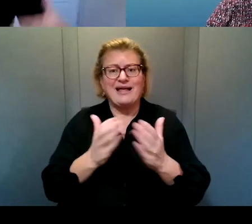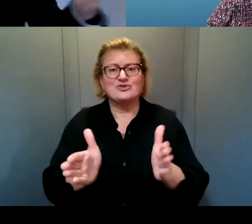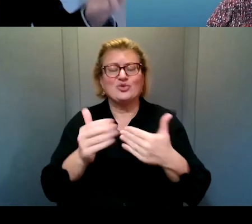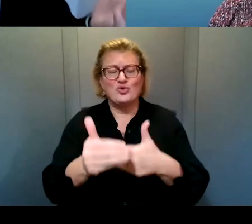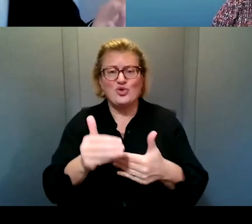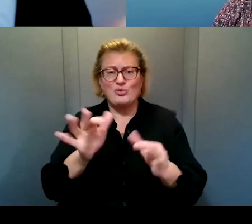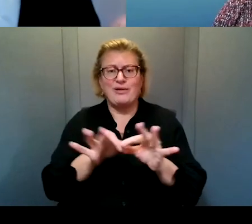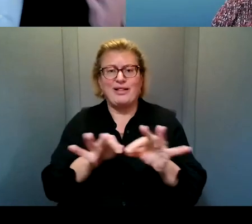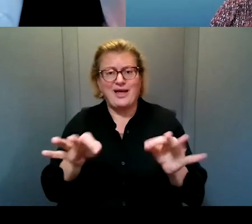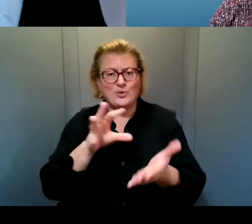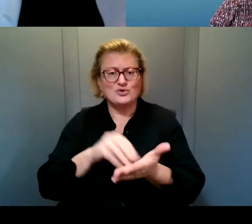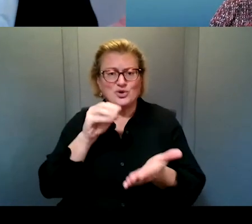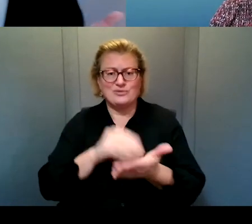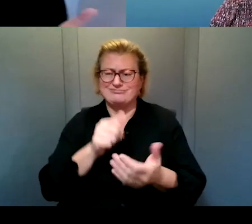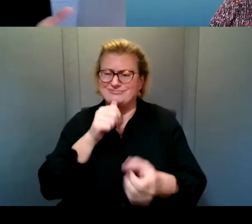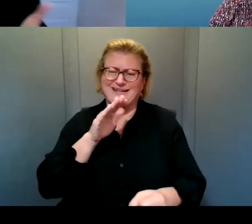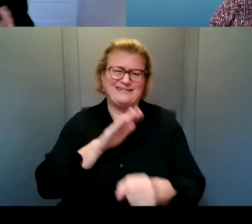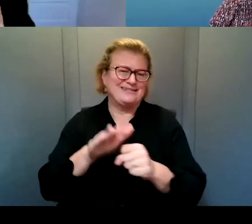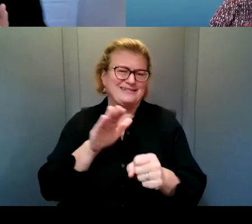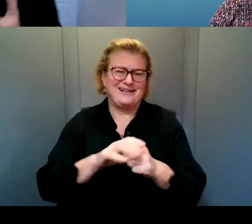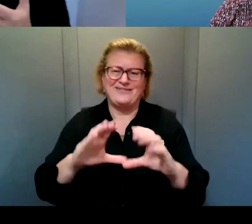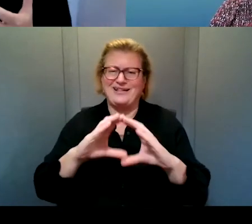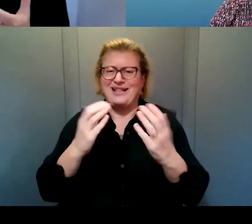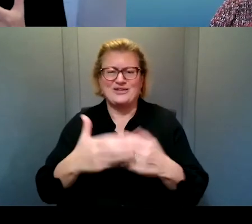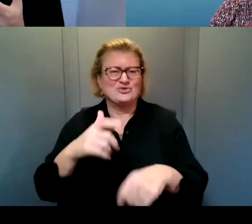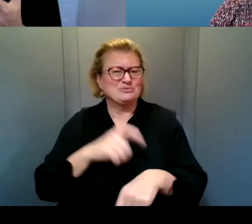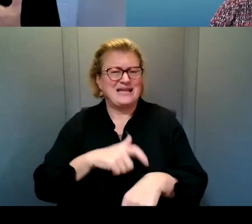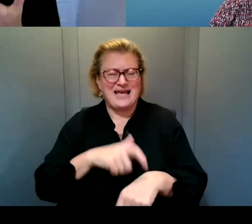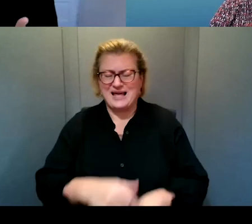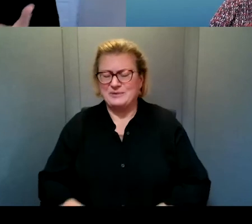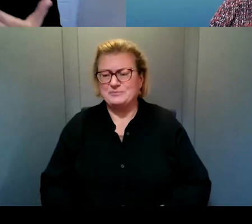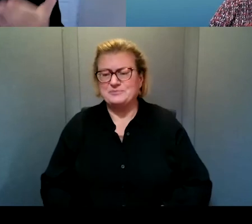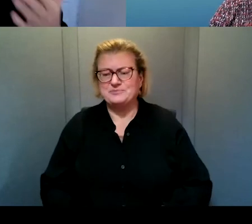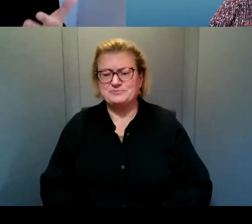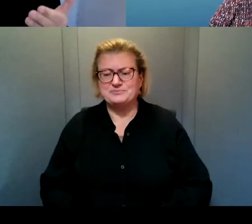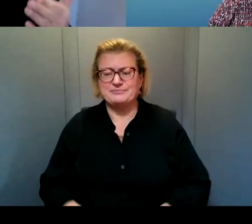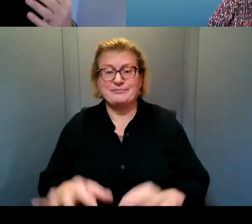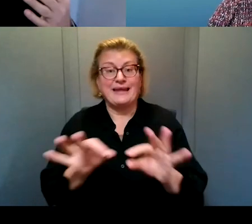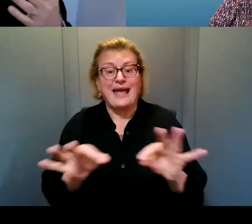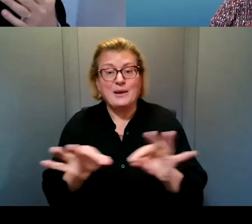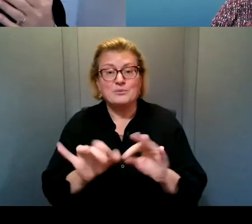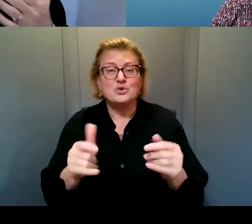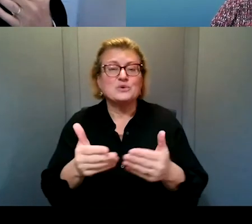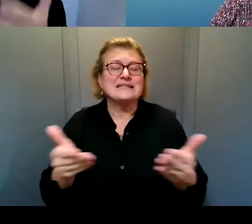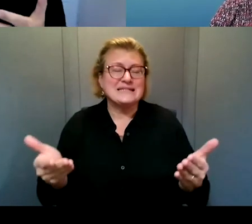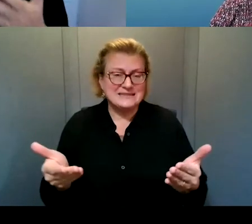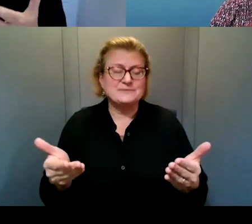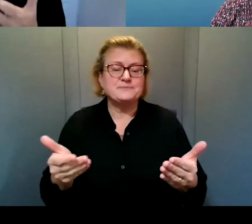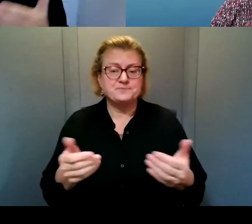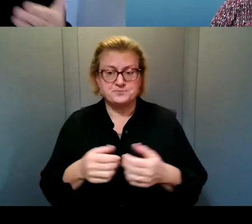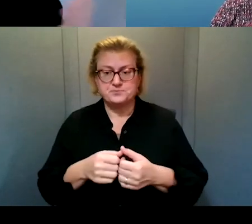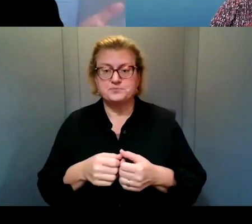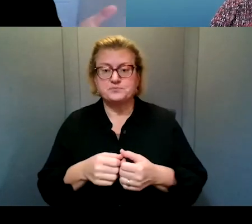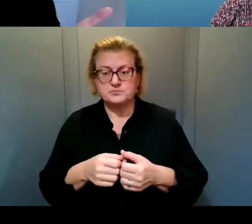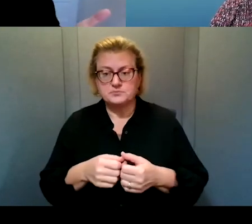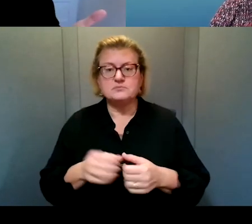because you, there just isn't enough classroom time to do it. So things with captions and things which make that